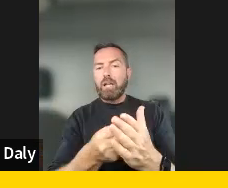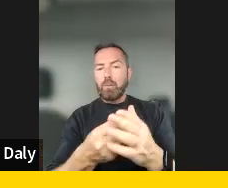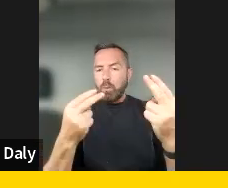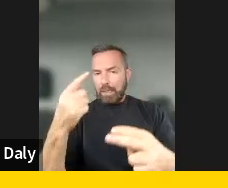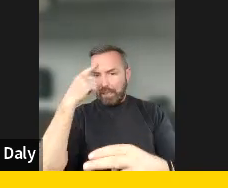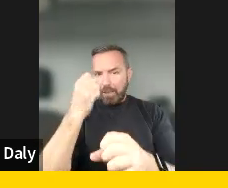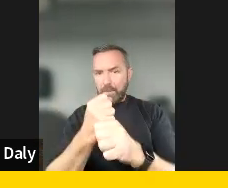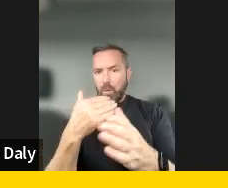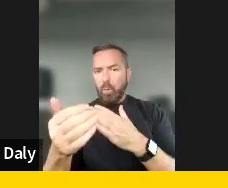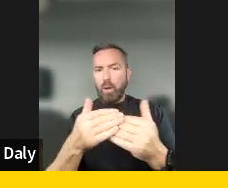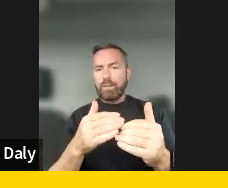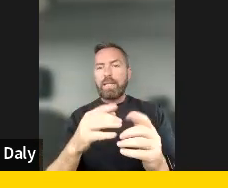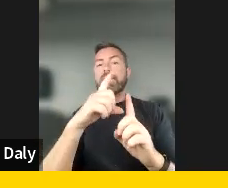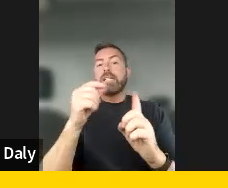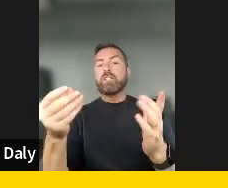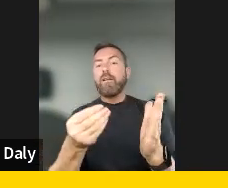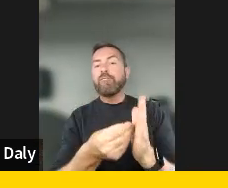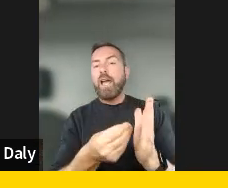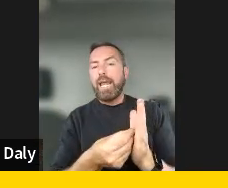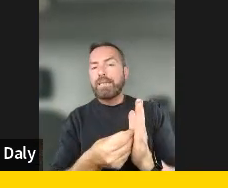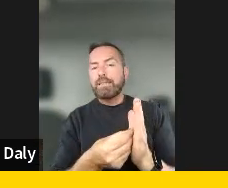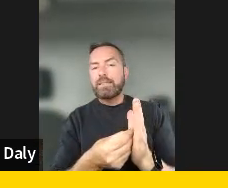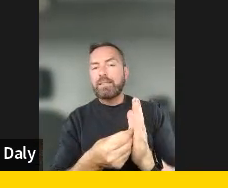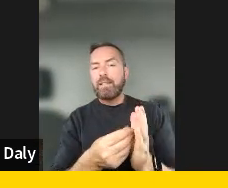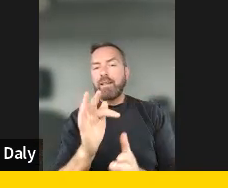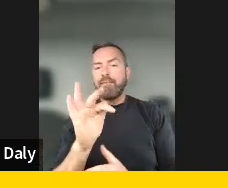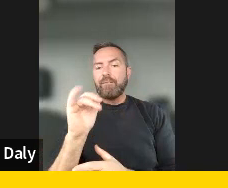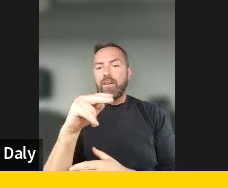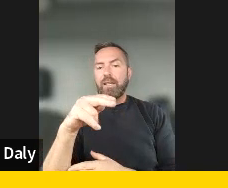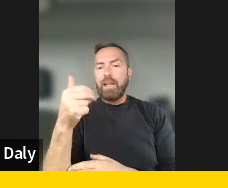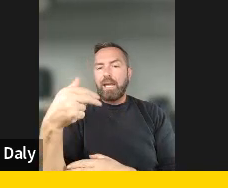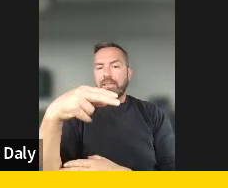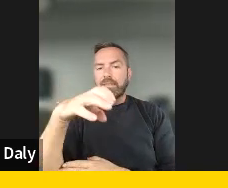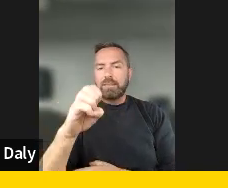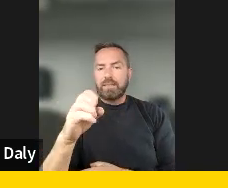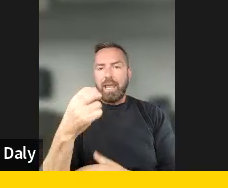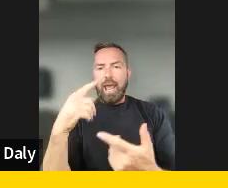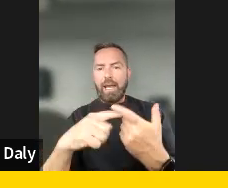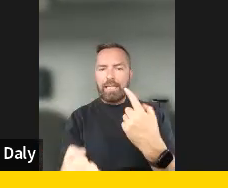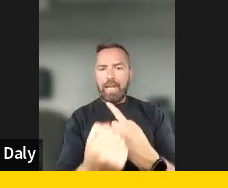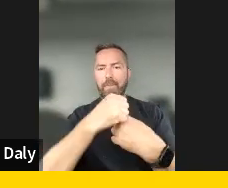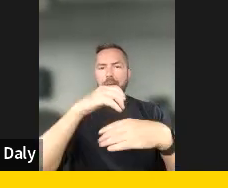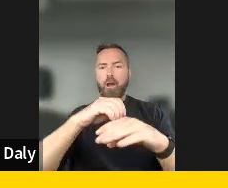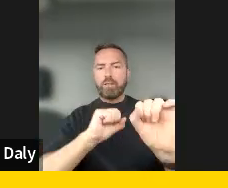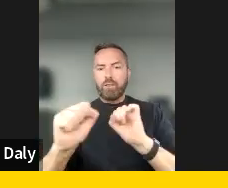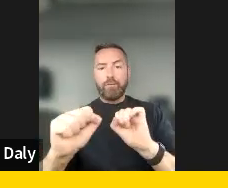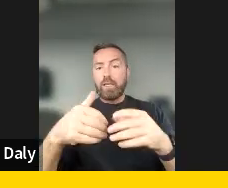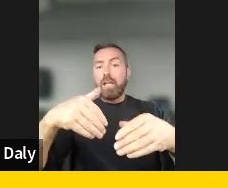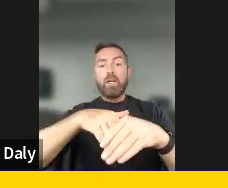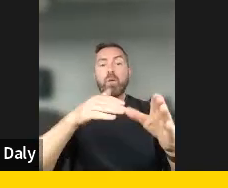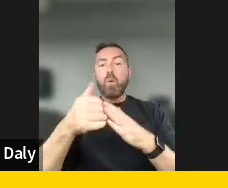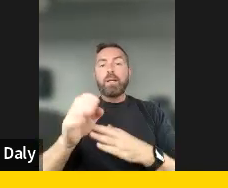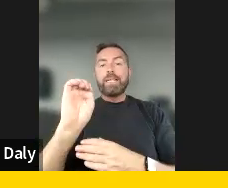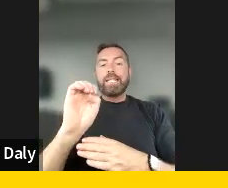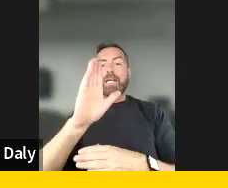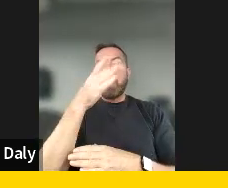for example, digital finance. So really the impact of new technologies on financial services. And this includes e-banking